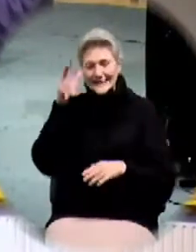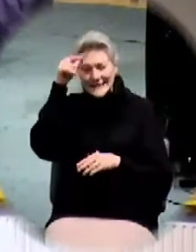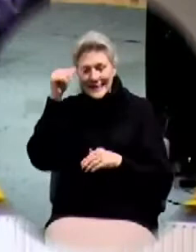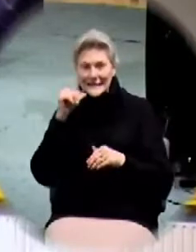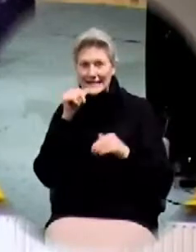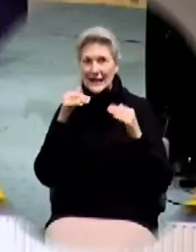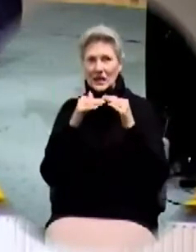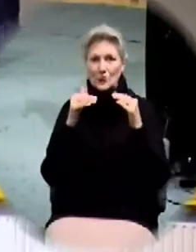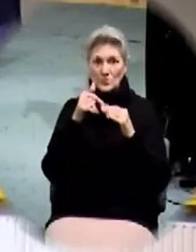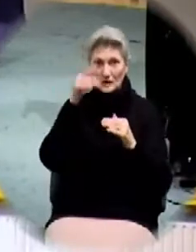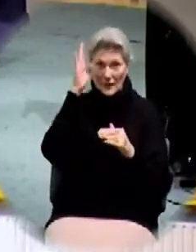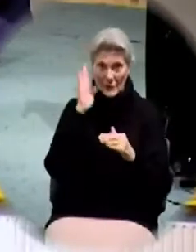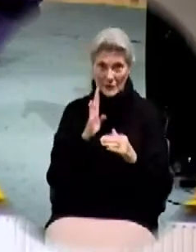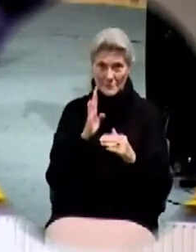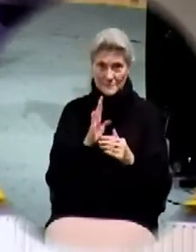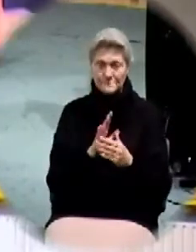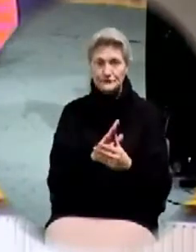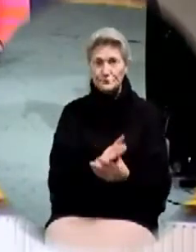not equal to God